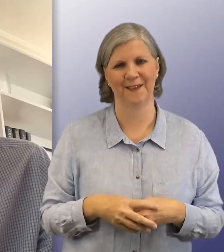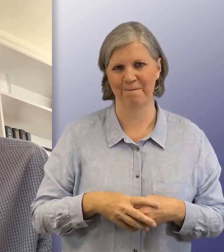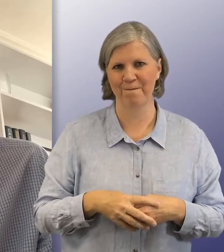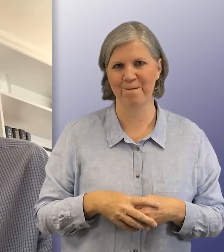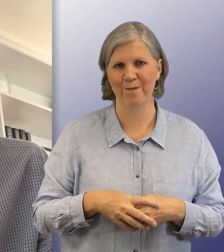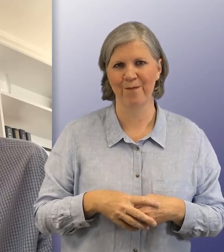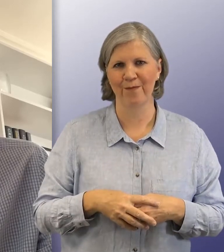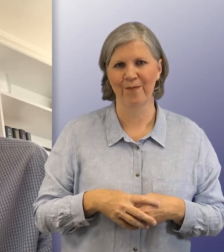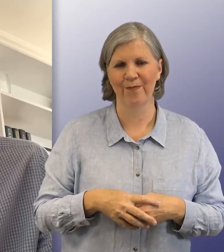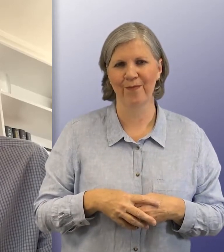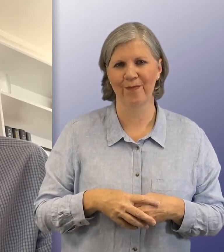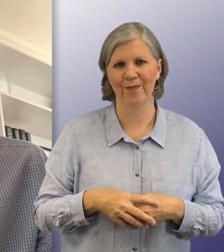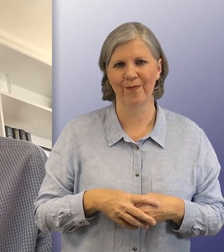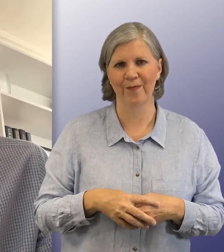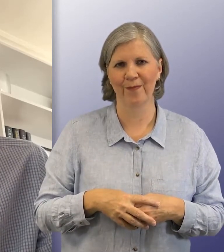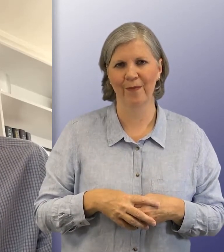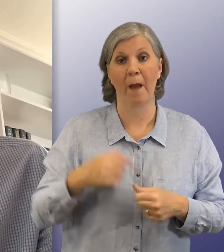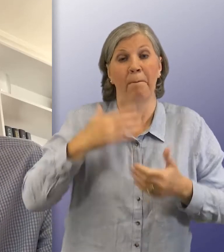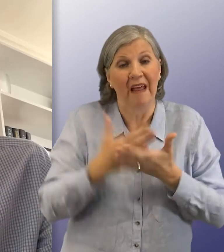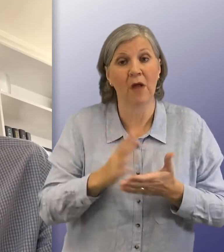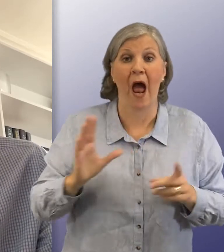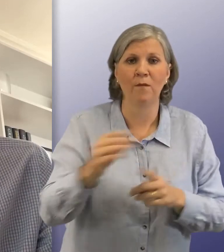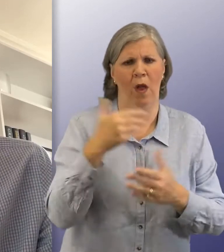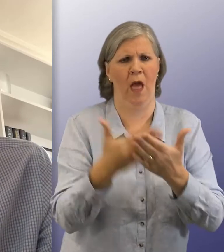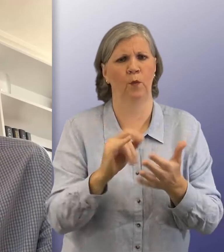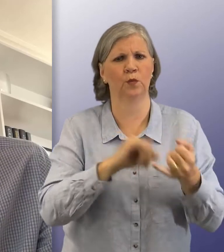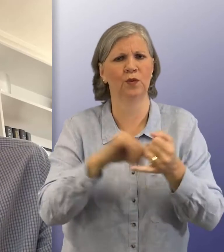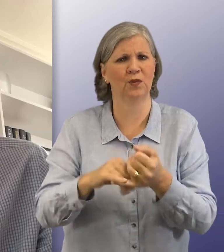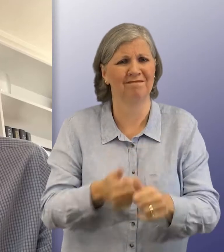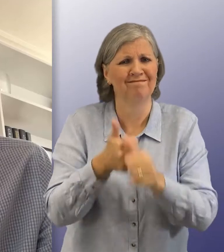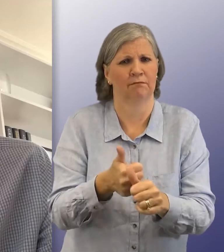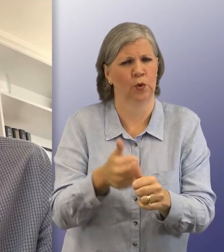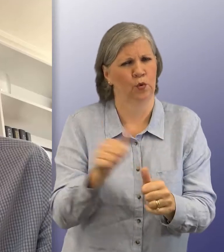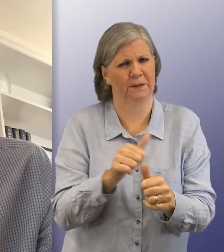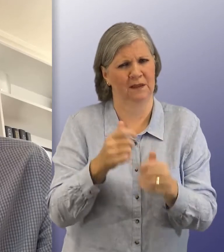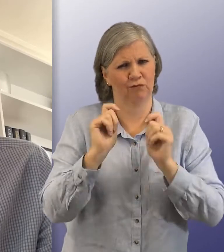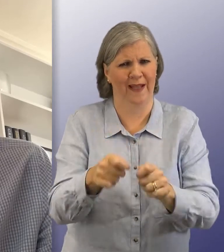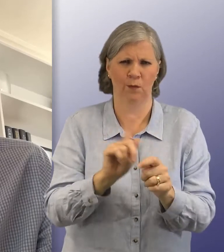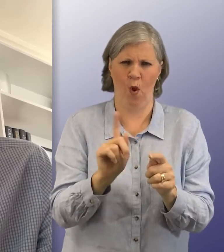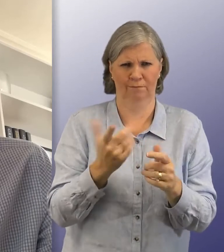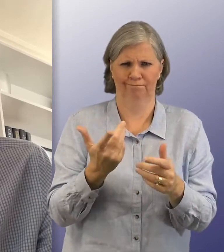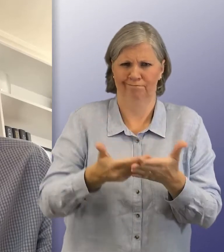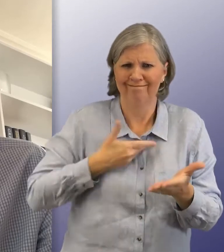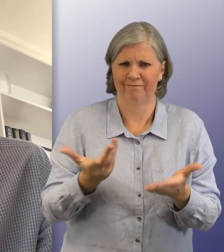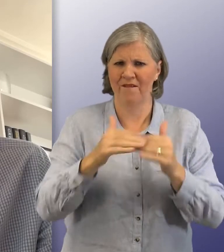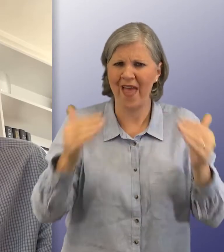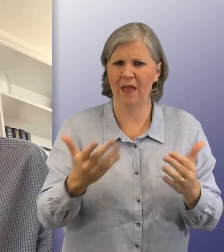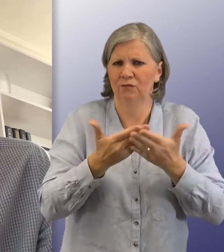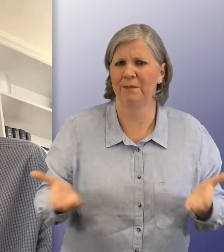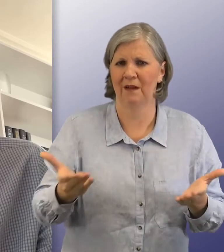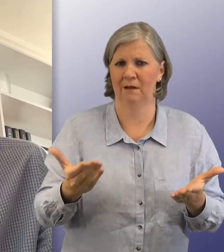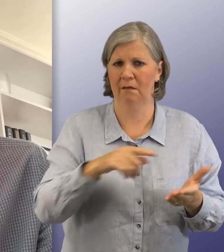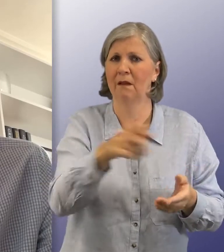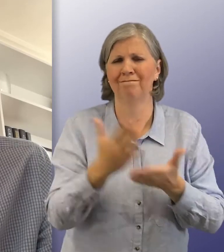regular client and we believe everyone claiming Social Security support should be treated with dignity, fairness and